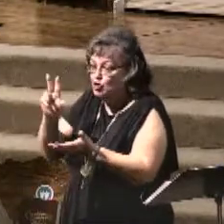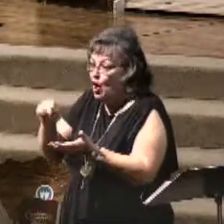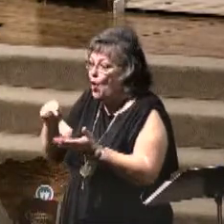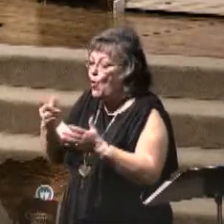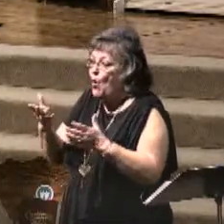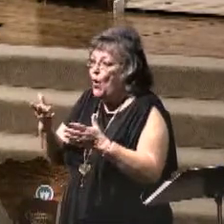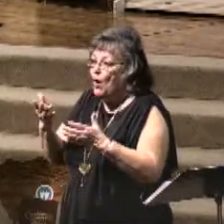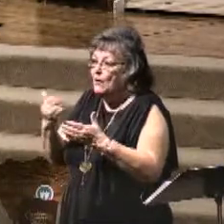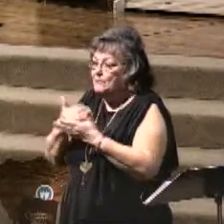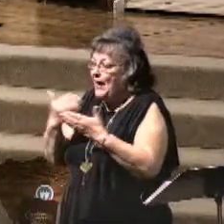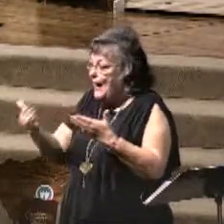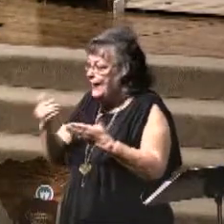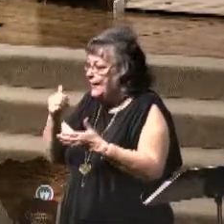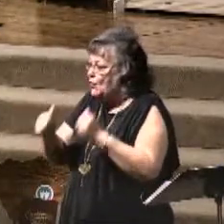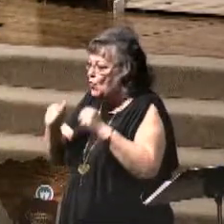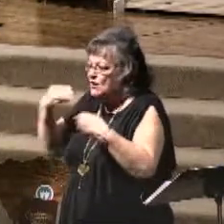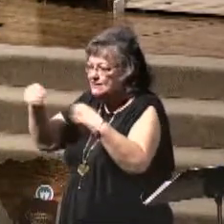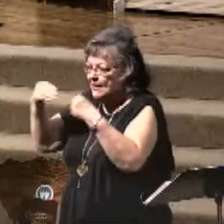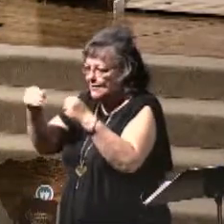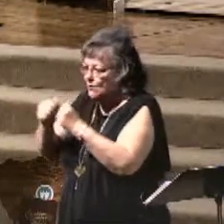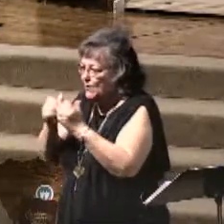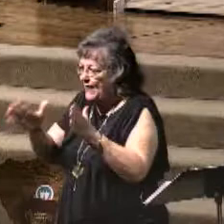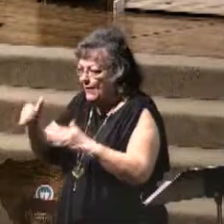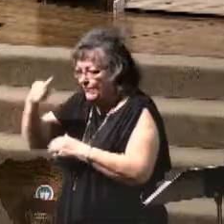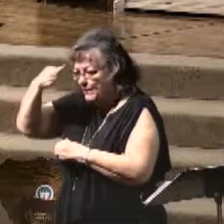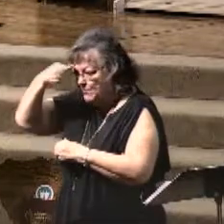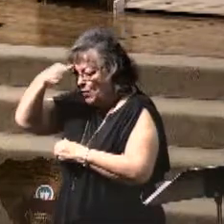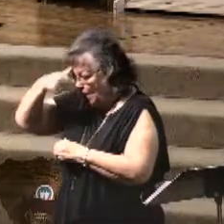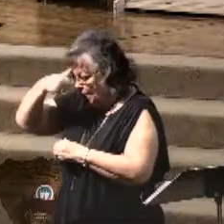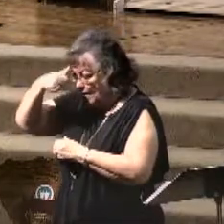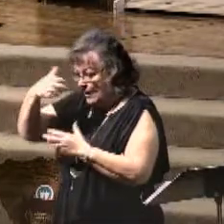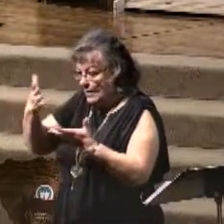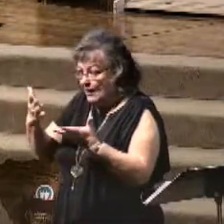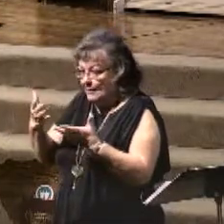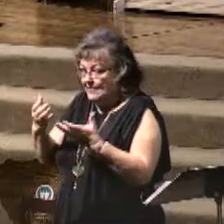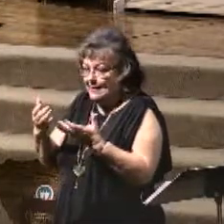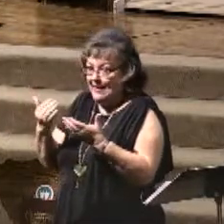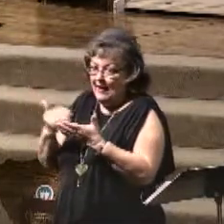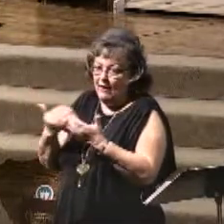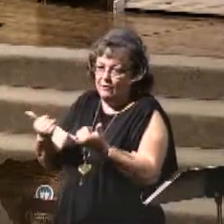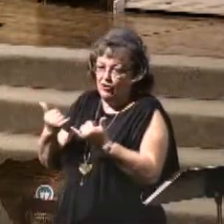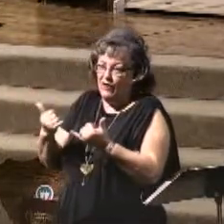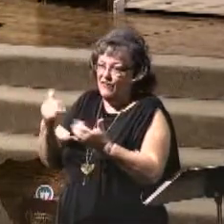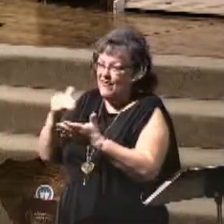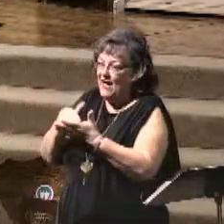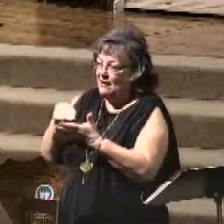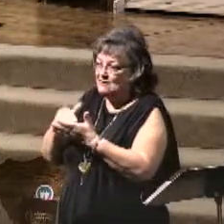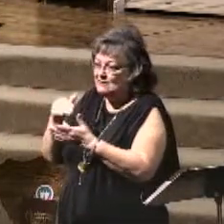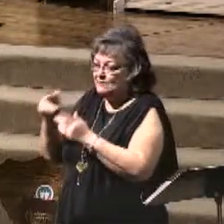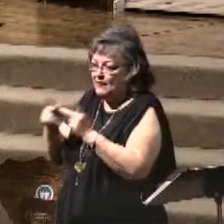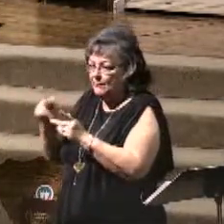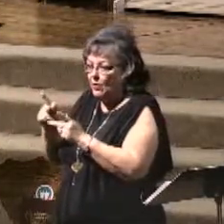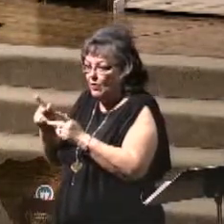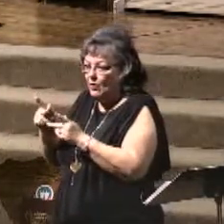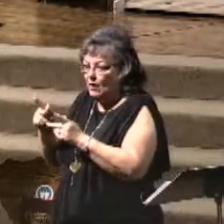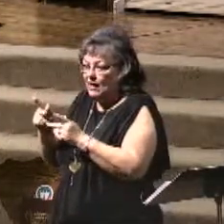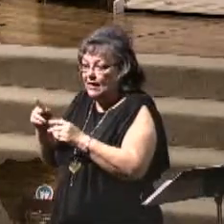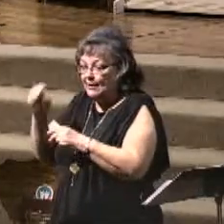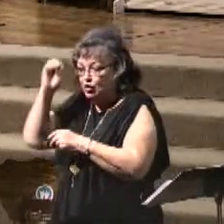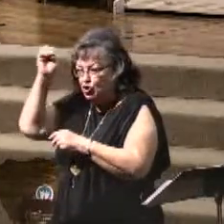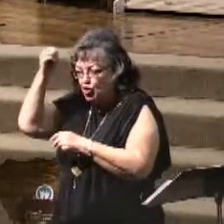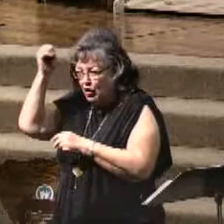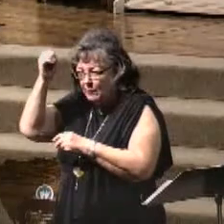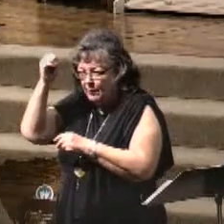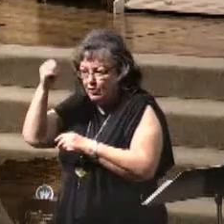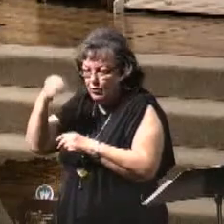selling without the mark of the beast. Now, today, there are thousands of people over in Europe that have already received some